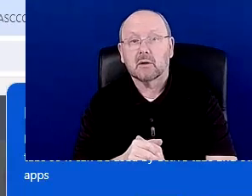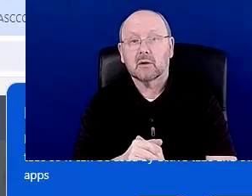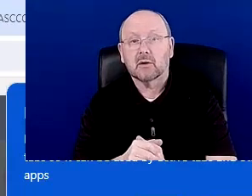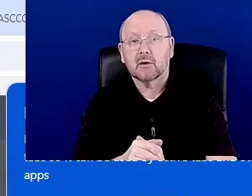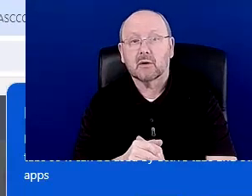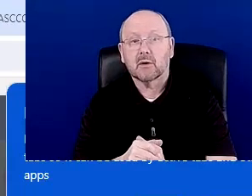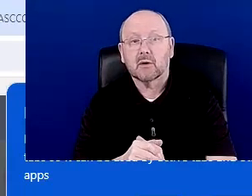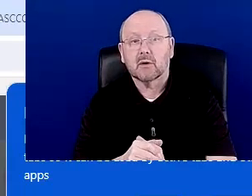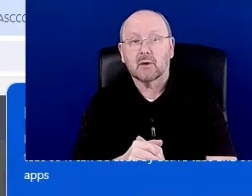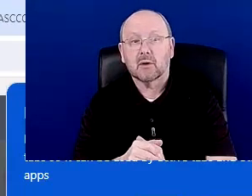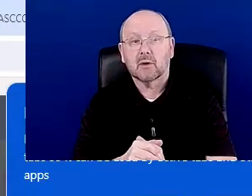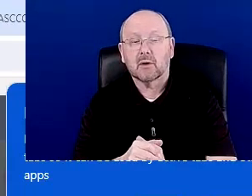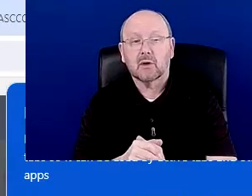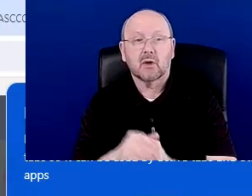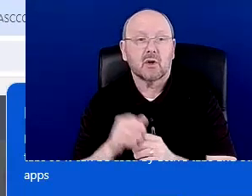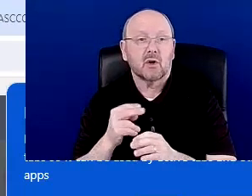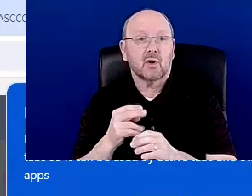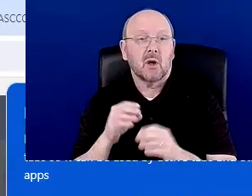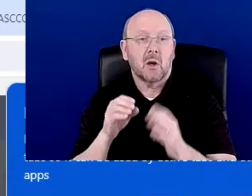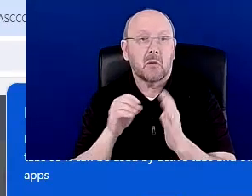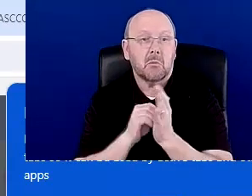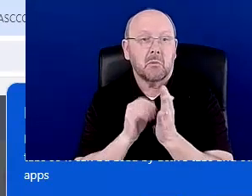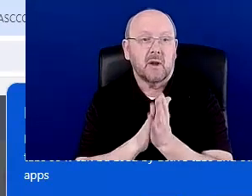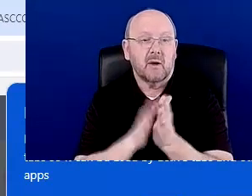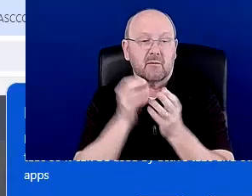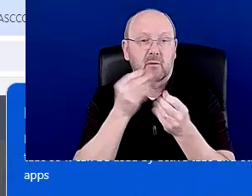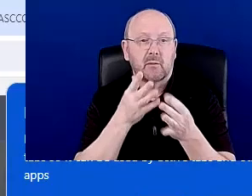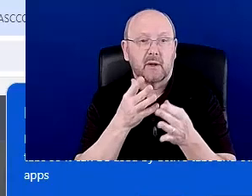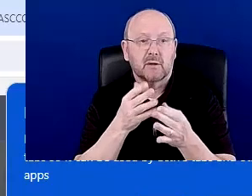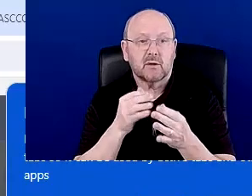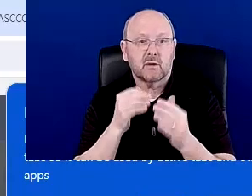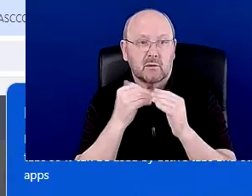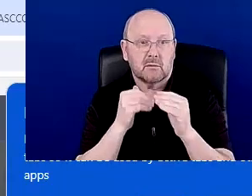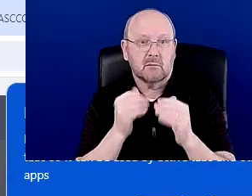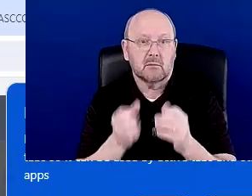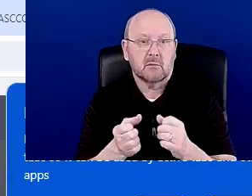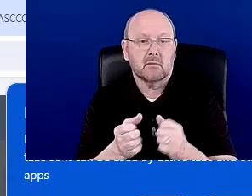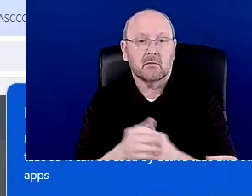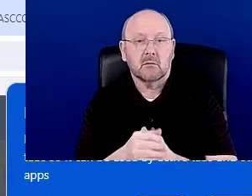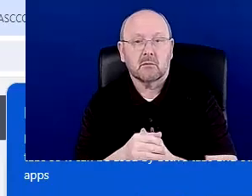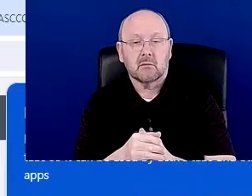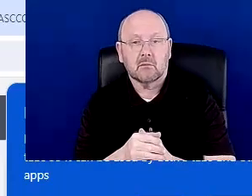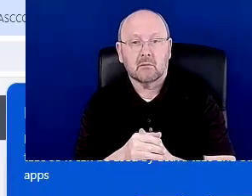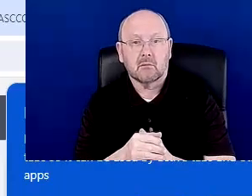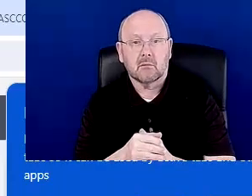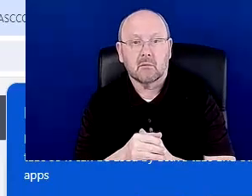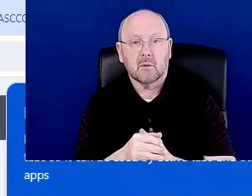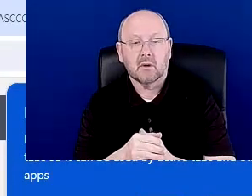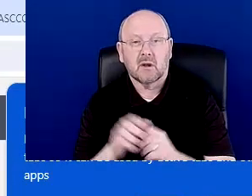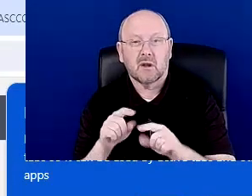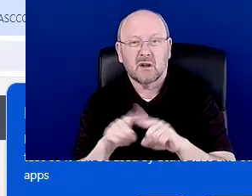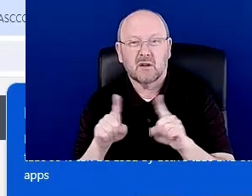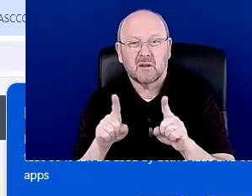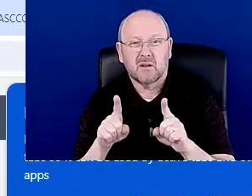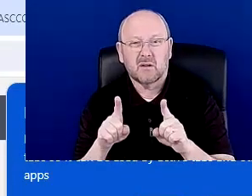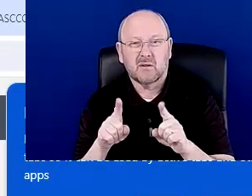limiters. Um, and this pulls from quite a few, uh, different sources. So you may find